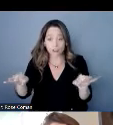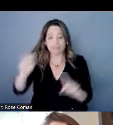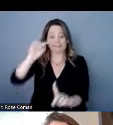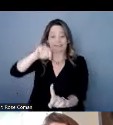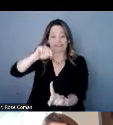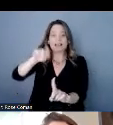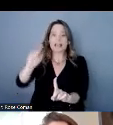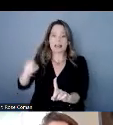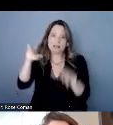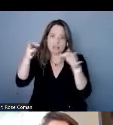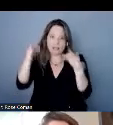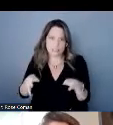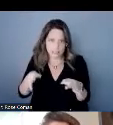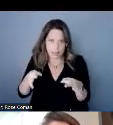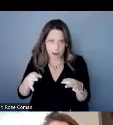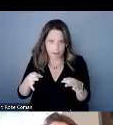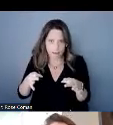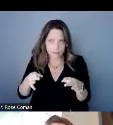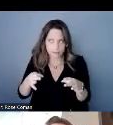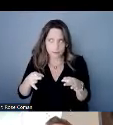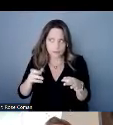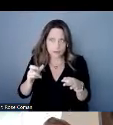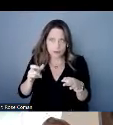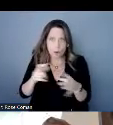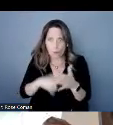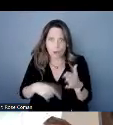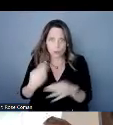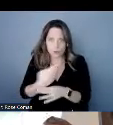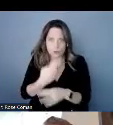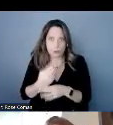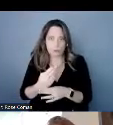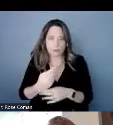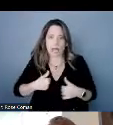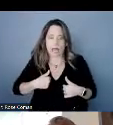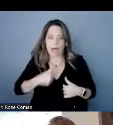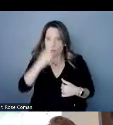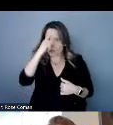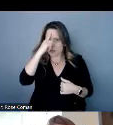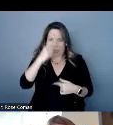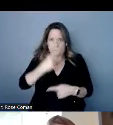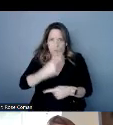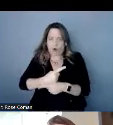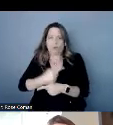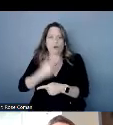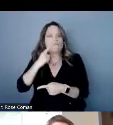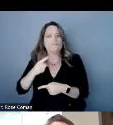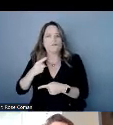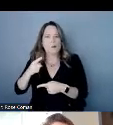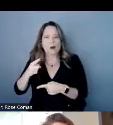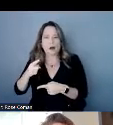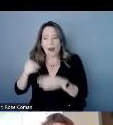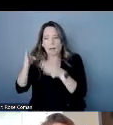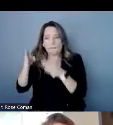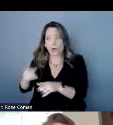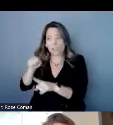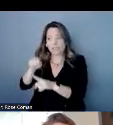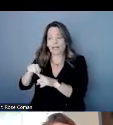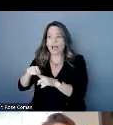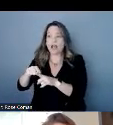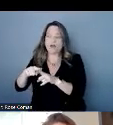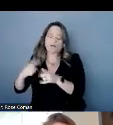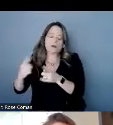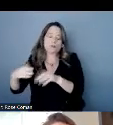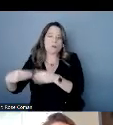if they feel like they want to do that i never think it's appropriate for um an individual who's providing the accessibility